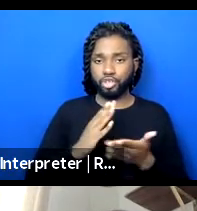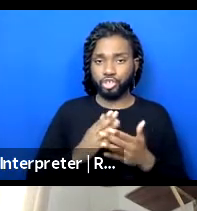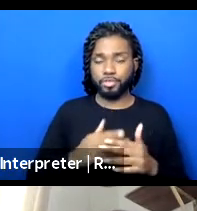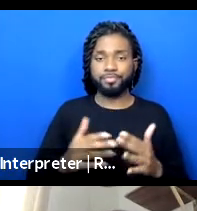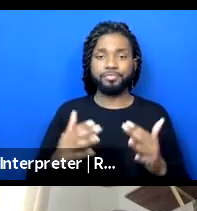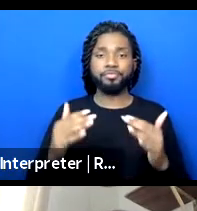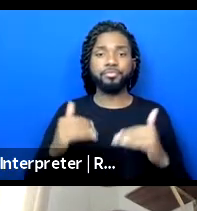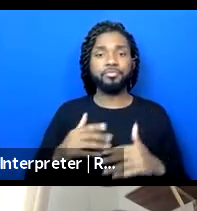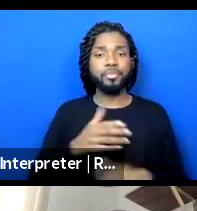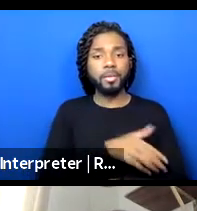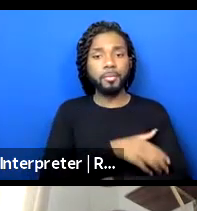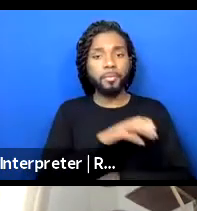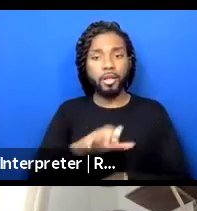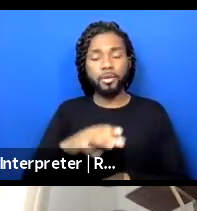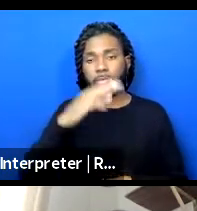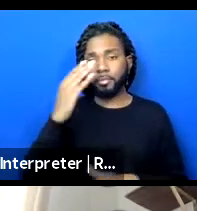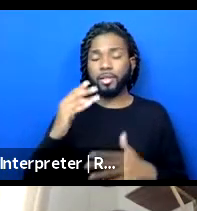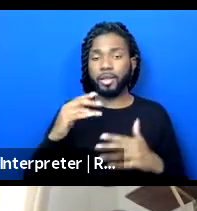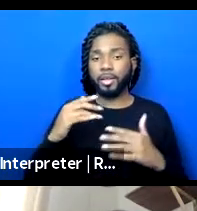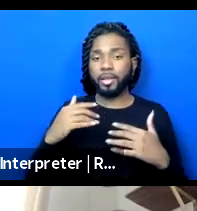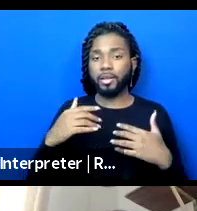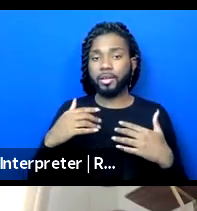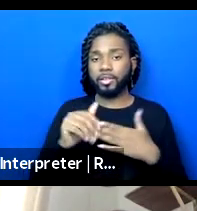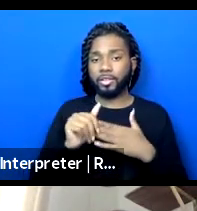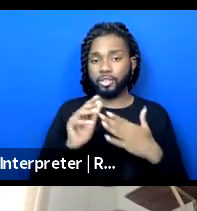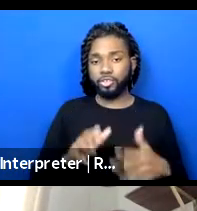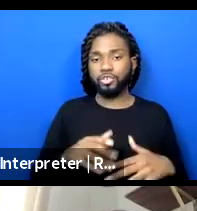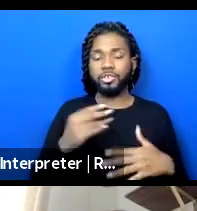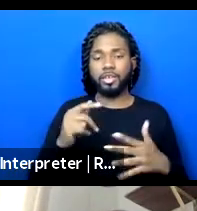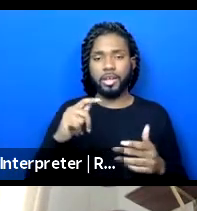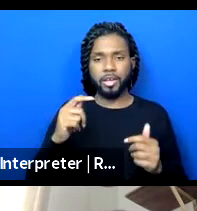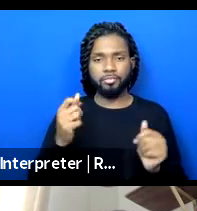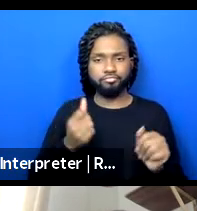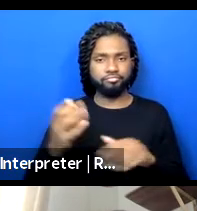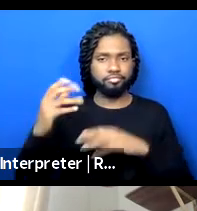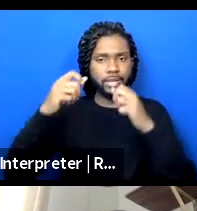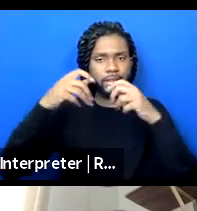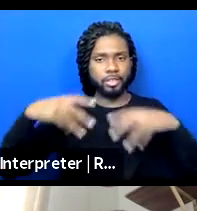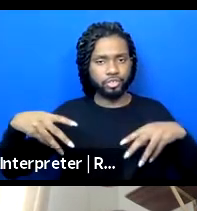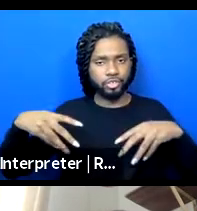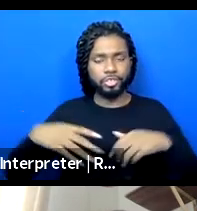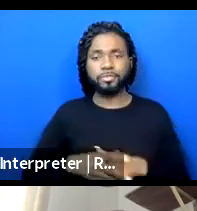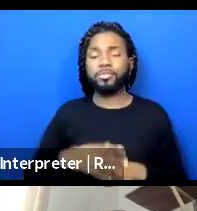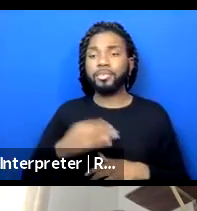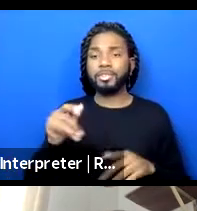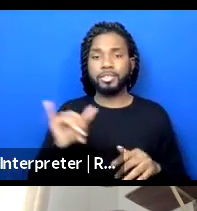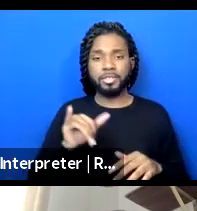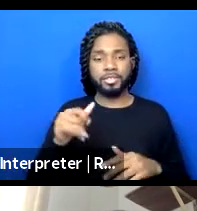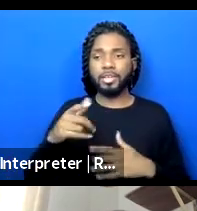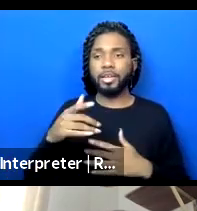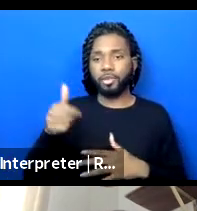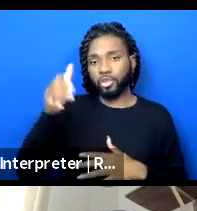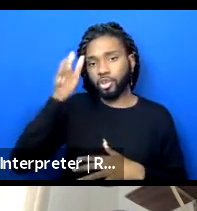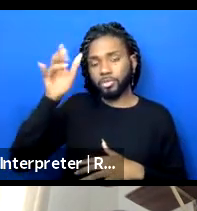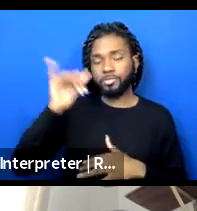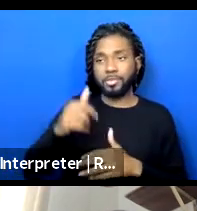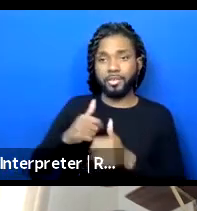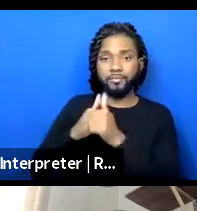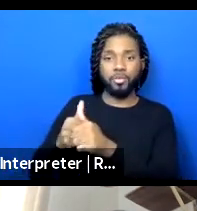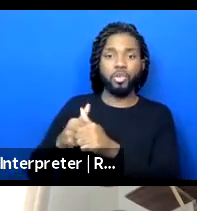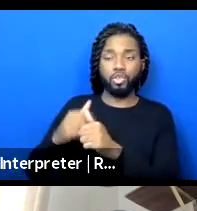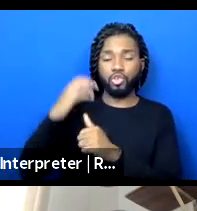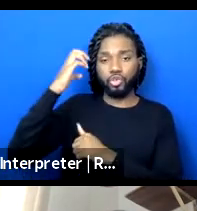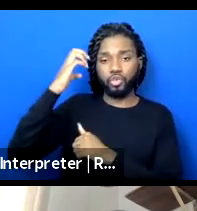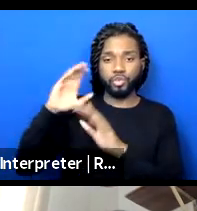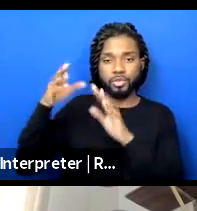um, and shifting from hierarchical leadership. So the same as the other groups, models that are tied to Eurocentric ideas of success. Um,